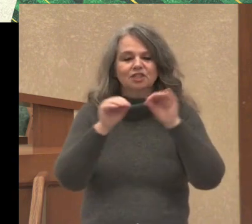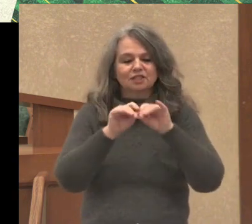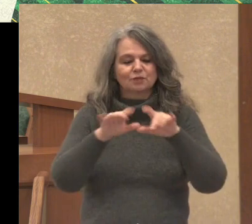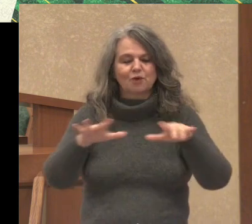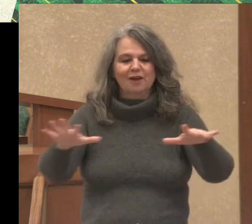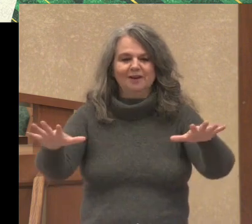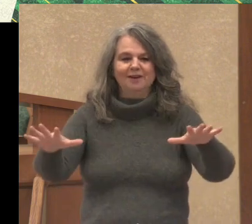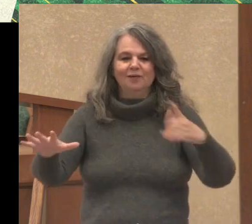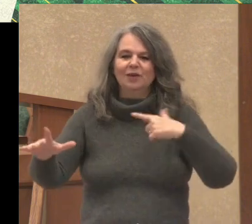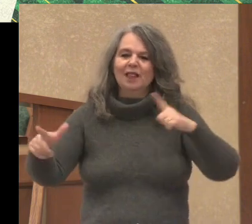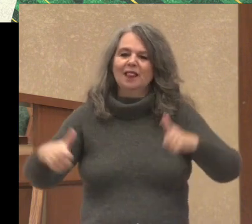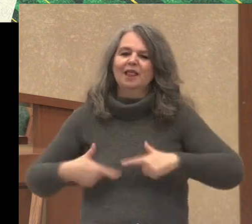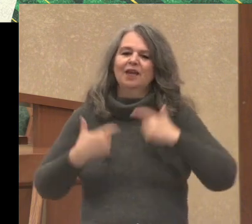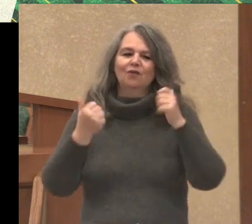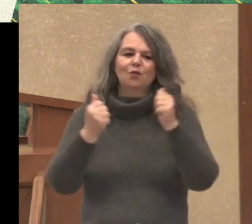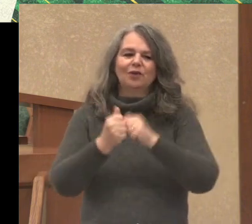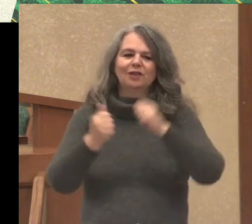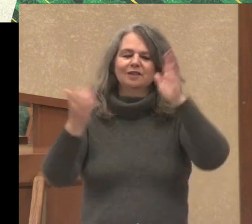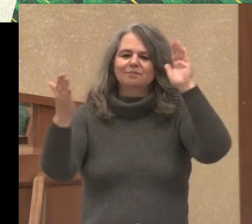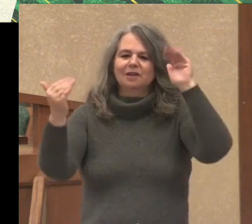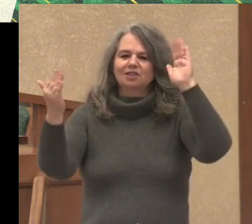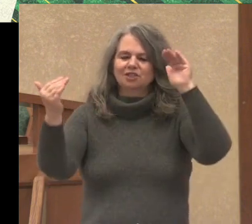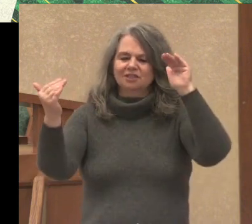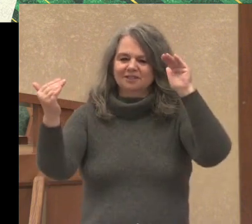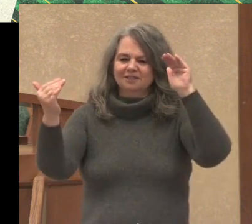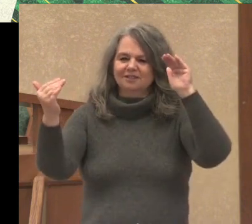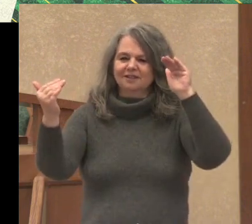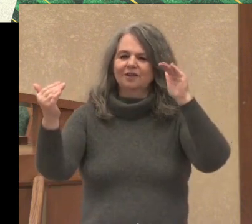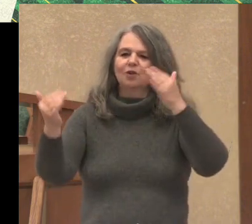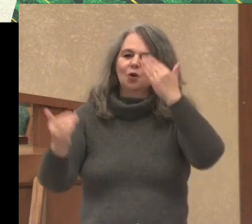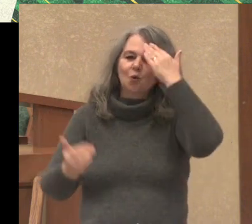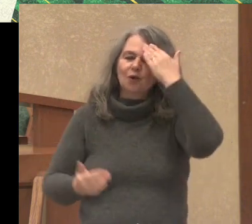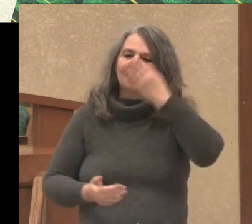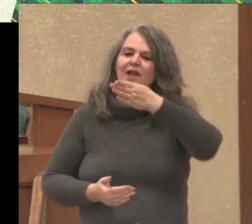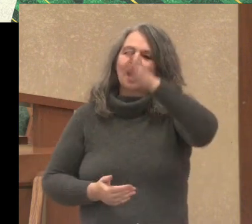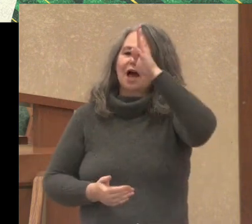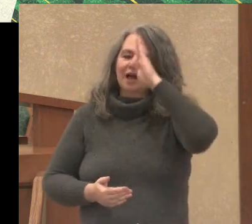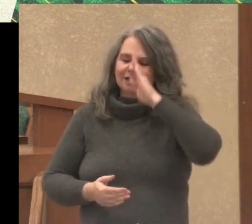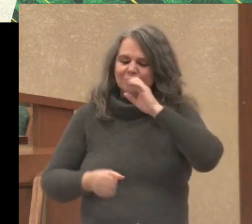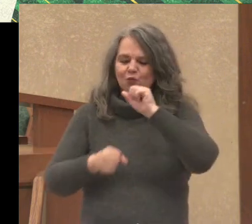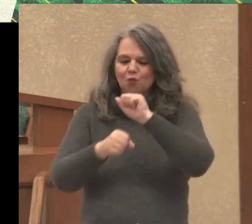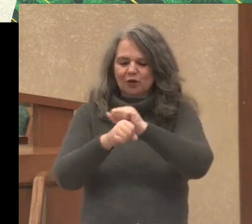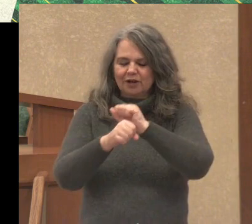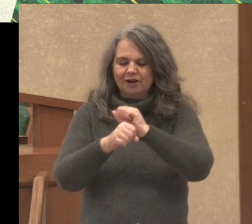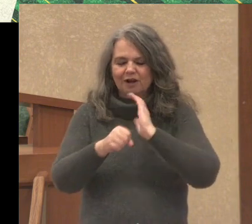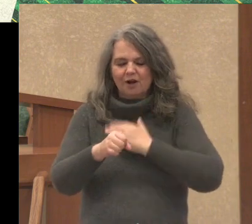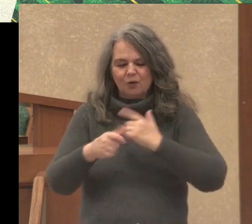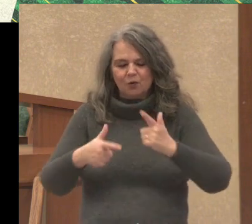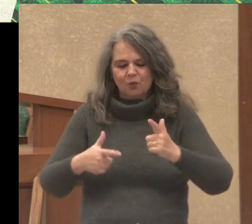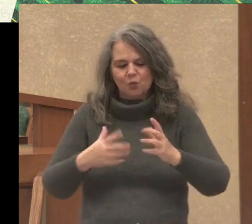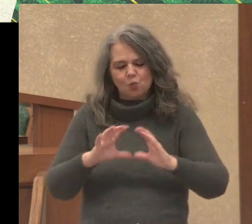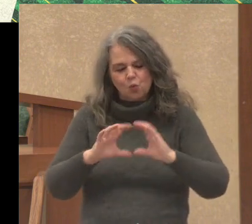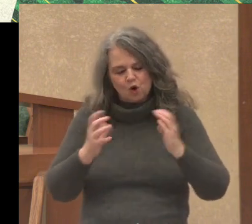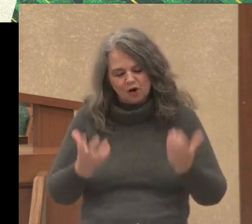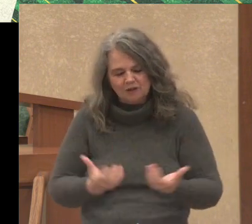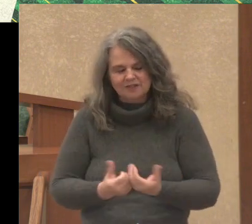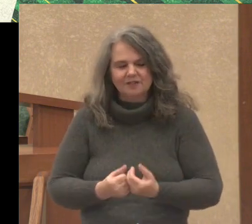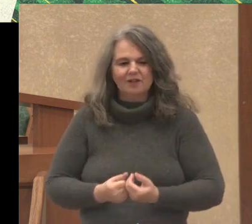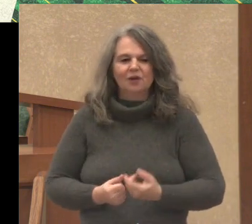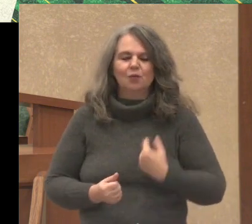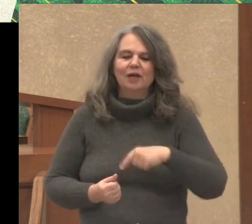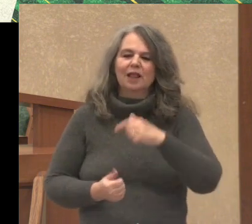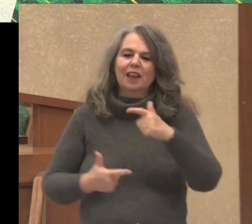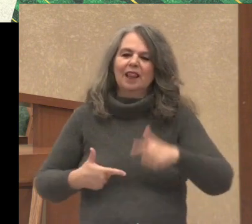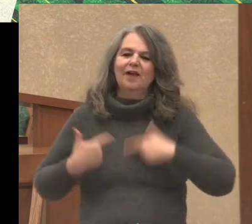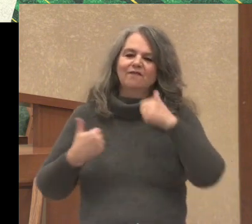live with expectancy, assured that God is at work in our world in so many ways, we can live each